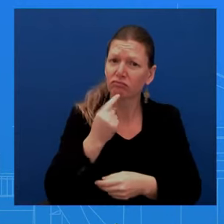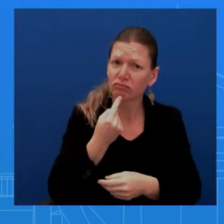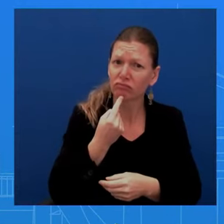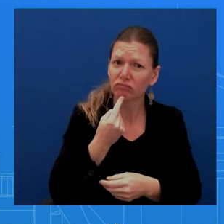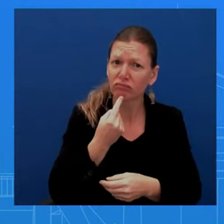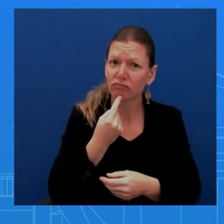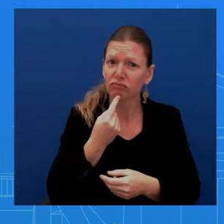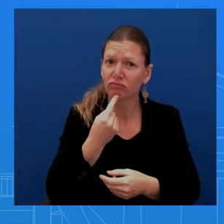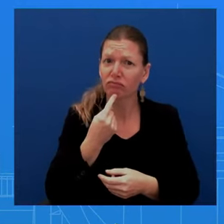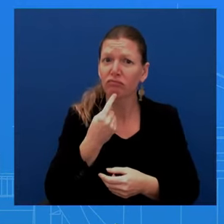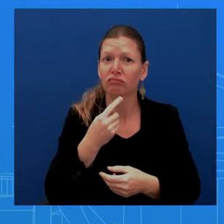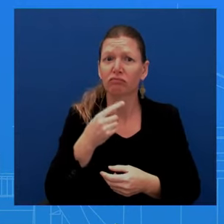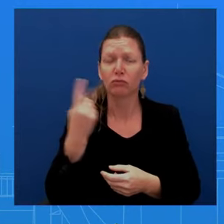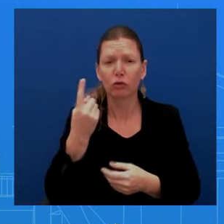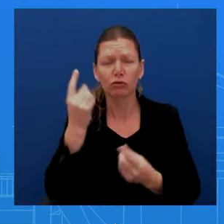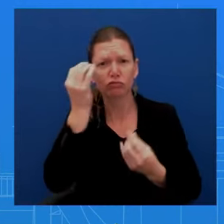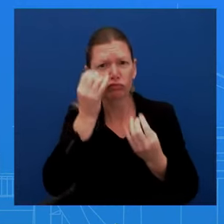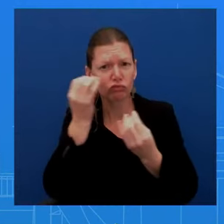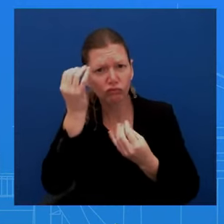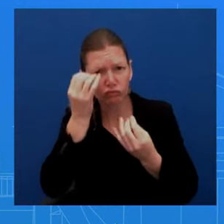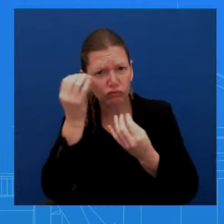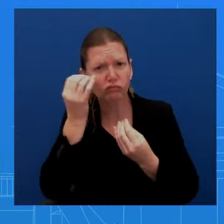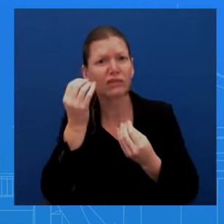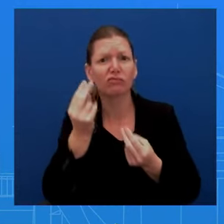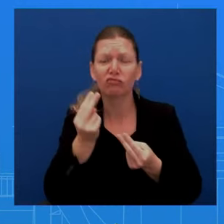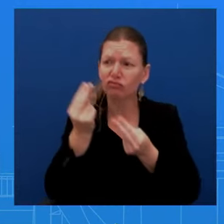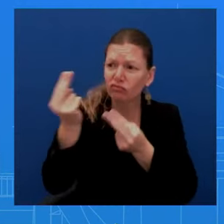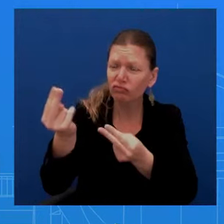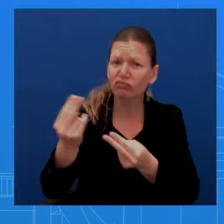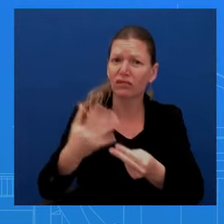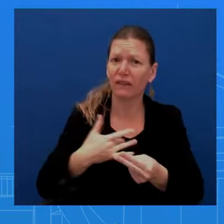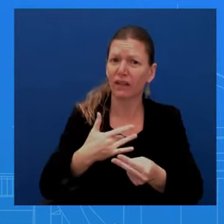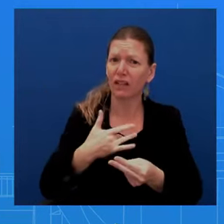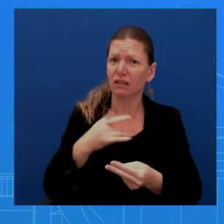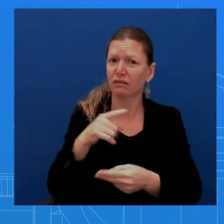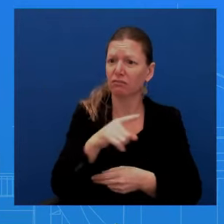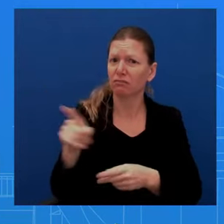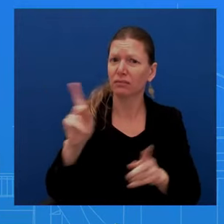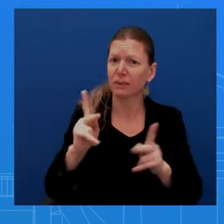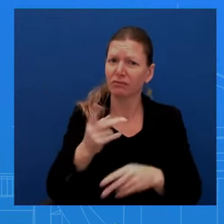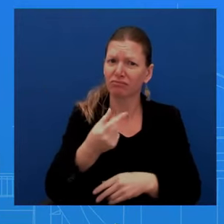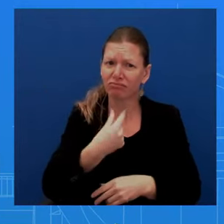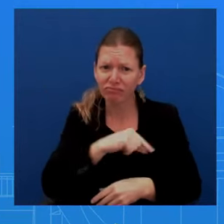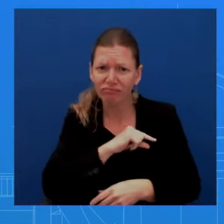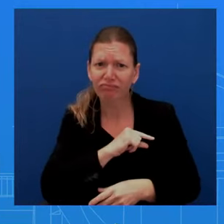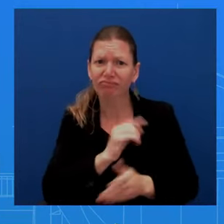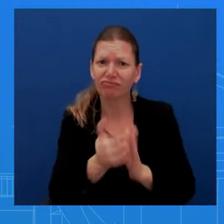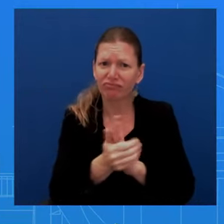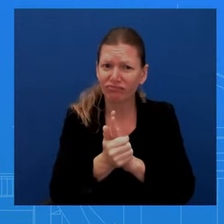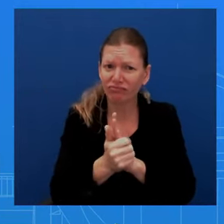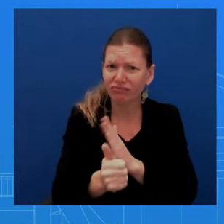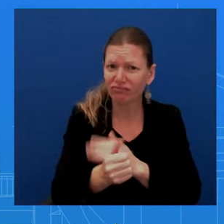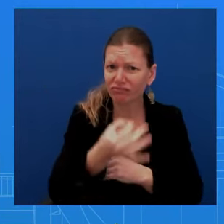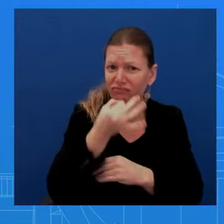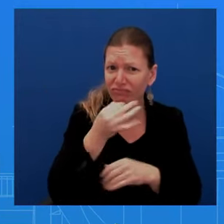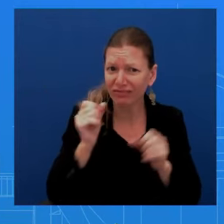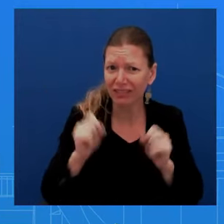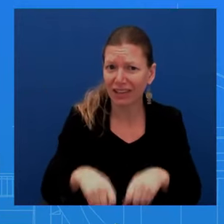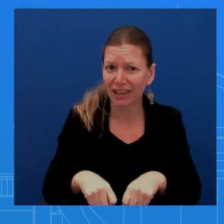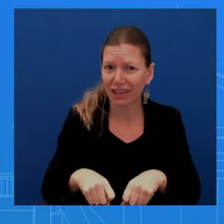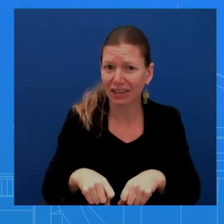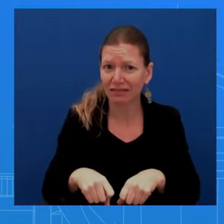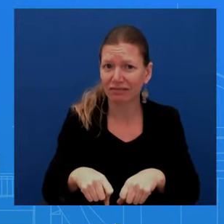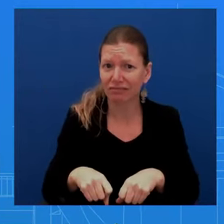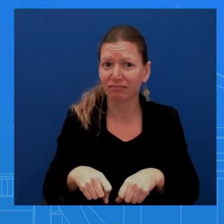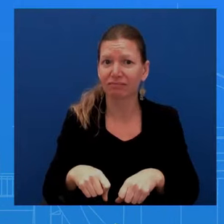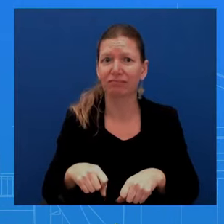credible, qualified, uh, especially in these, uh, obviously in these positions to how important they are. But I, I don't want to speak about it in a broad stroke. And I don't